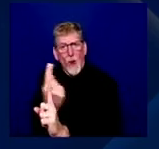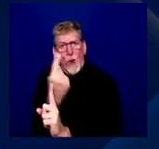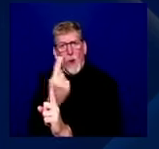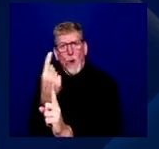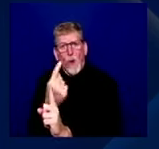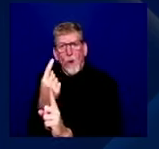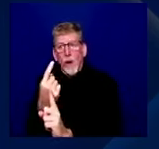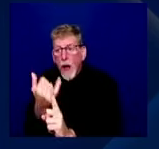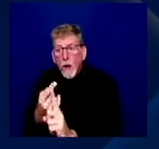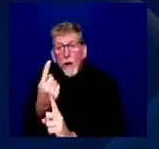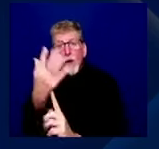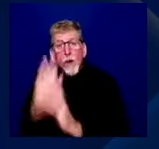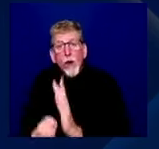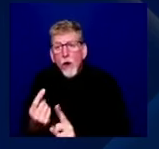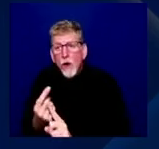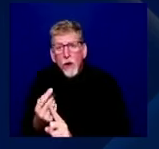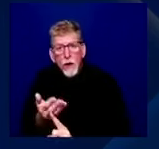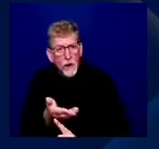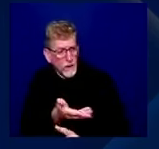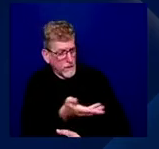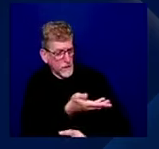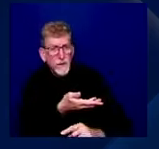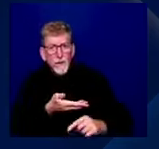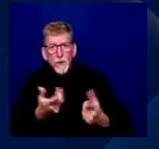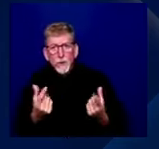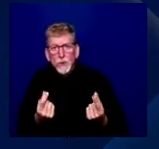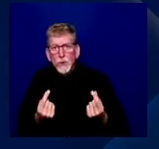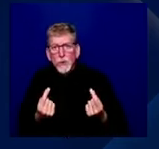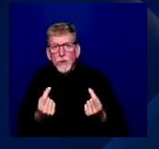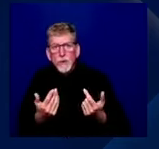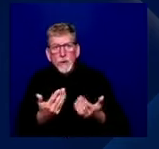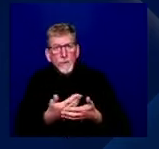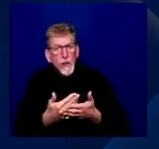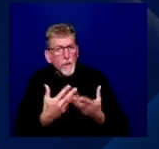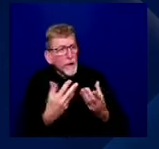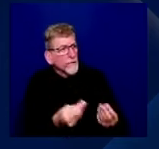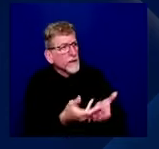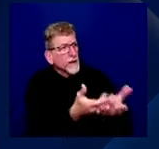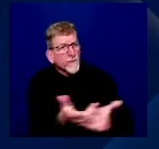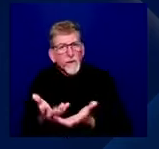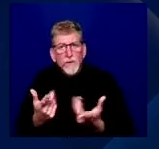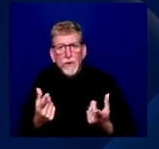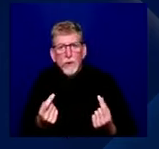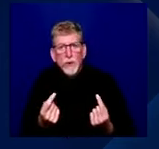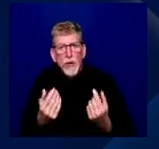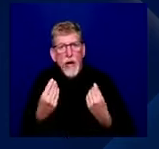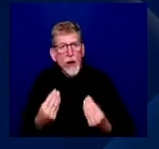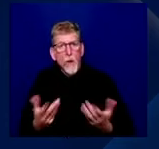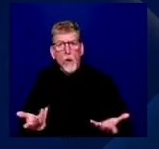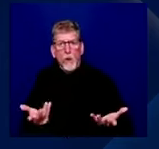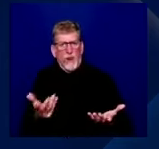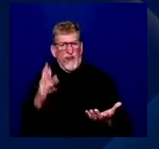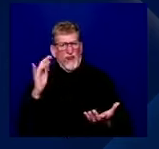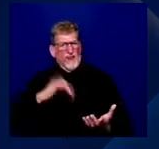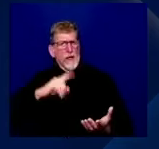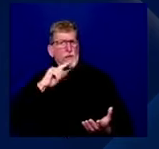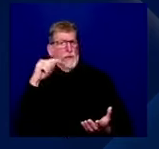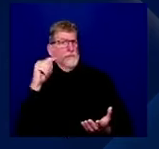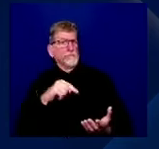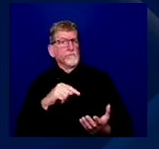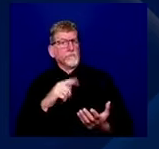do those children fall in terms of a family support network? So this is real, and it's